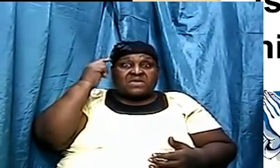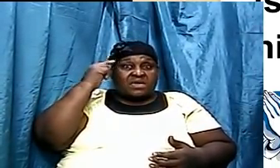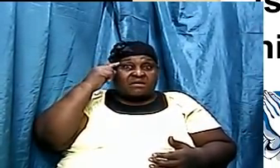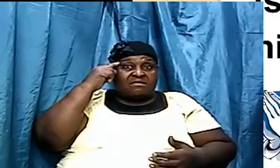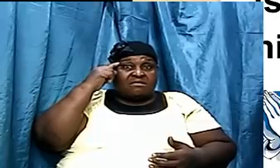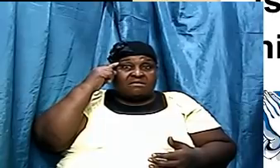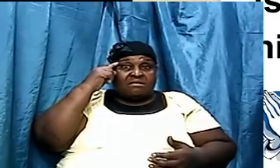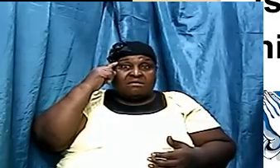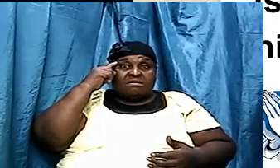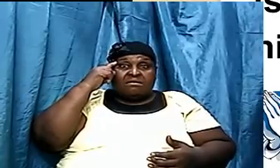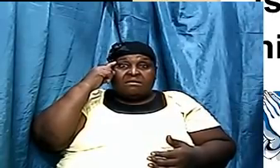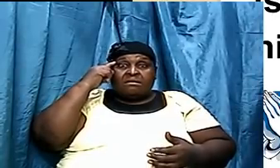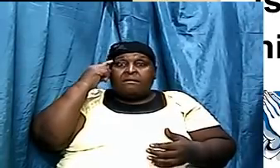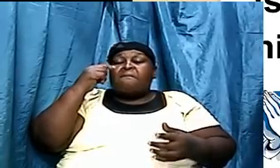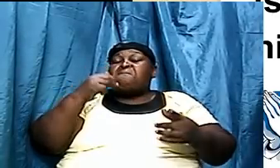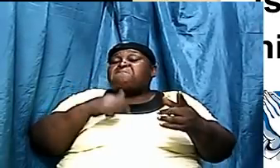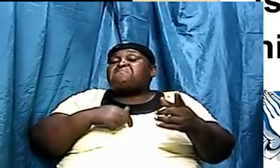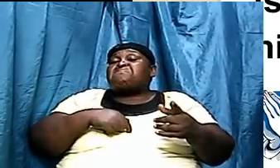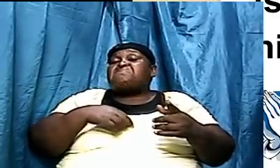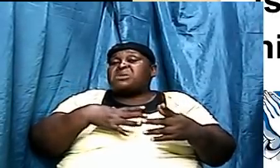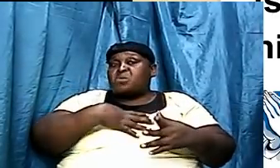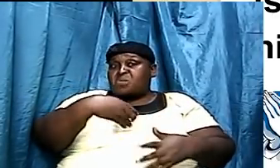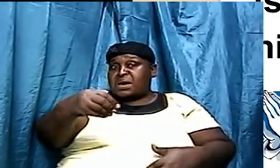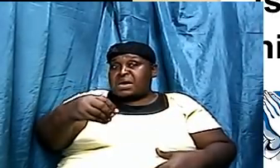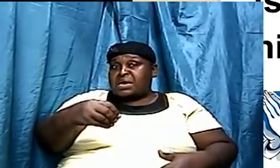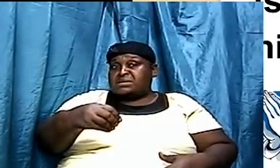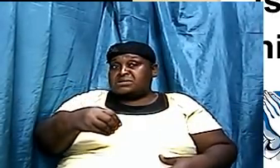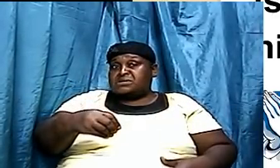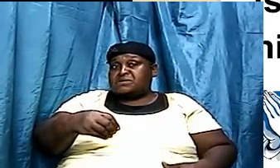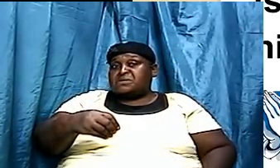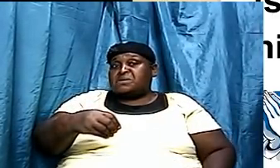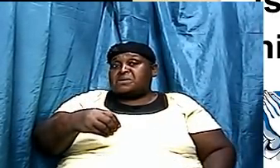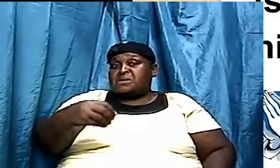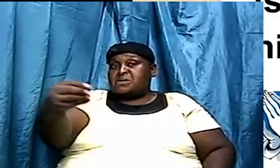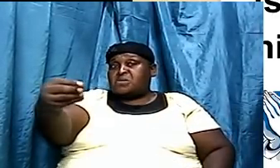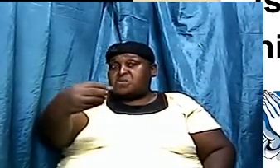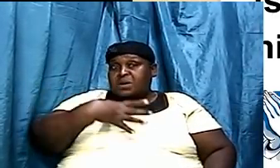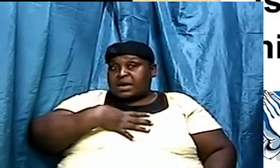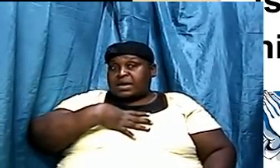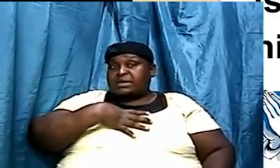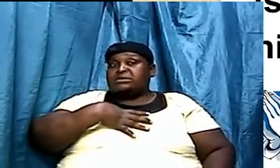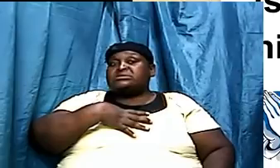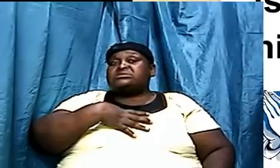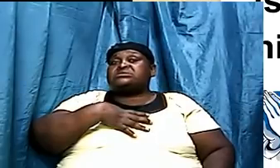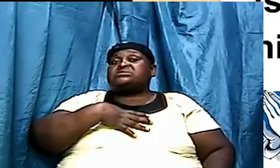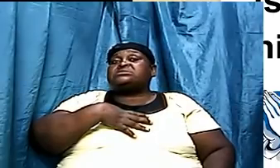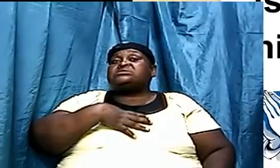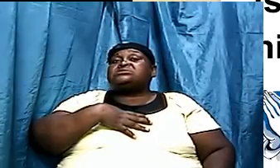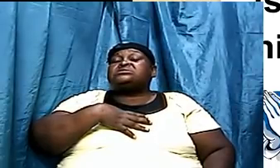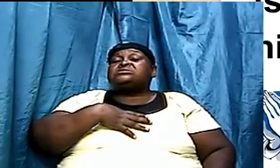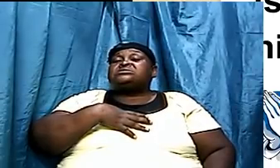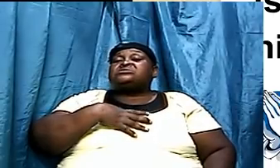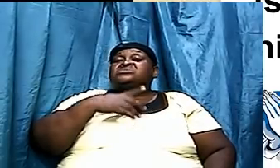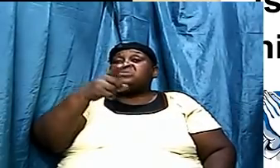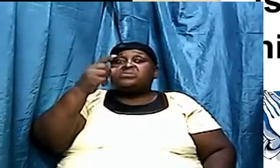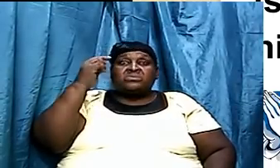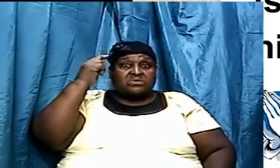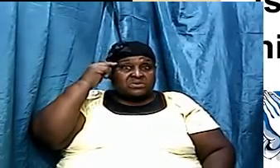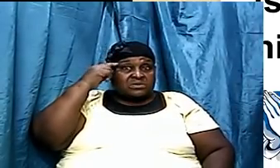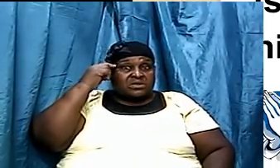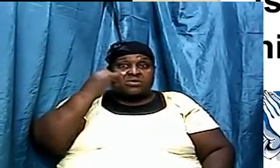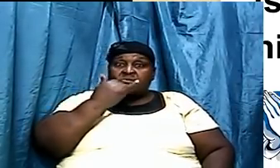I am black. In other words, the truth is I am black. That is absolute truth.